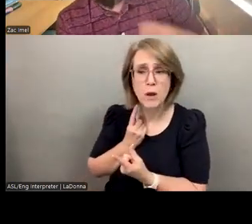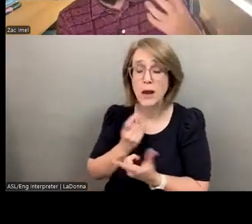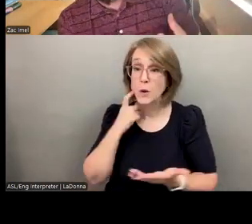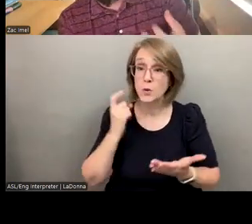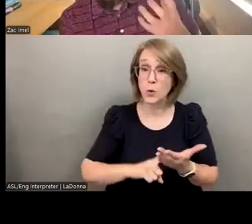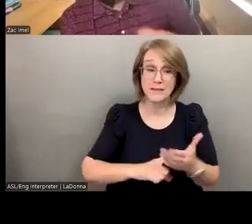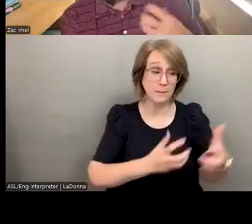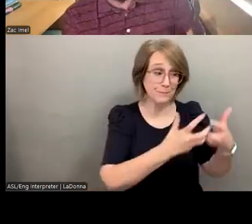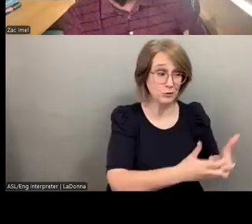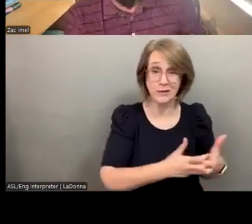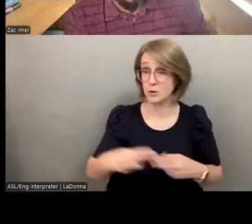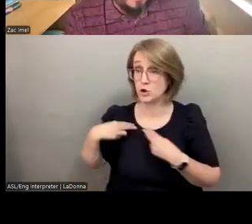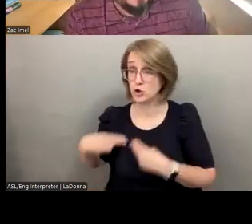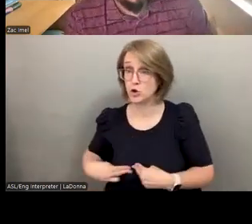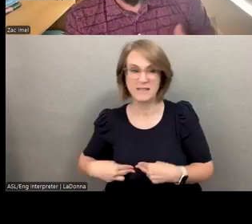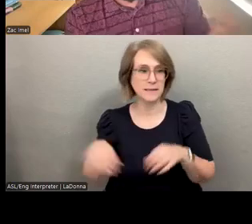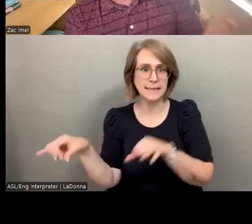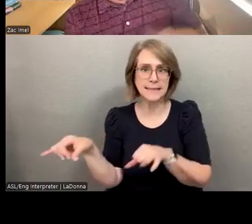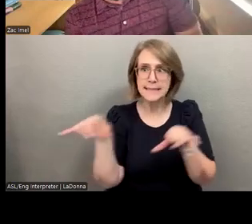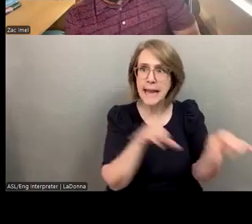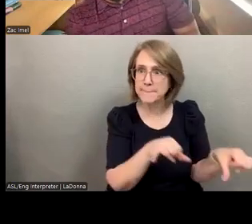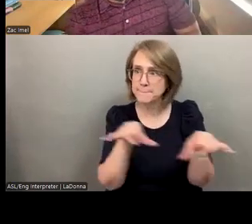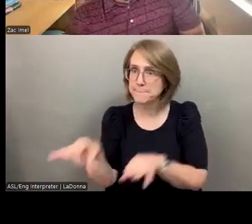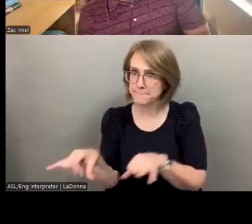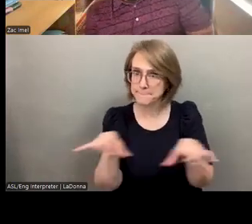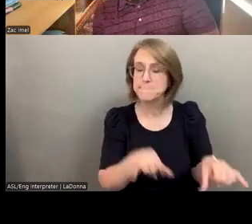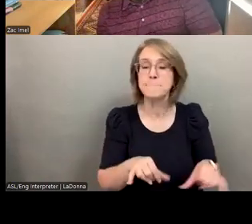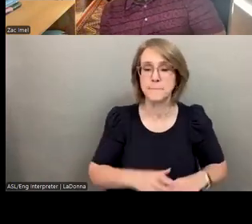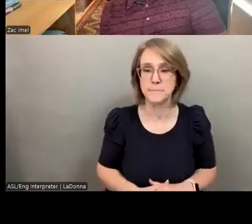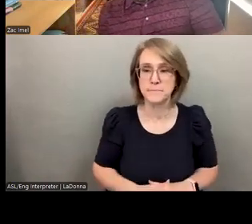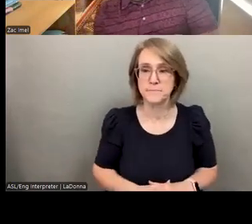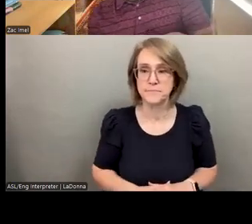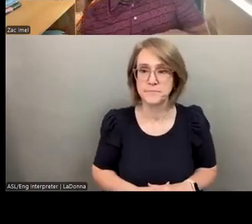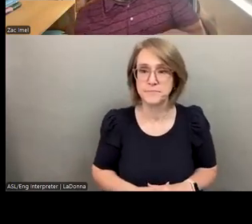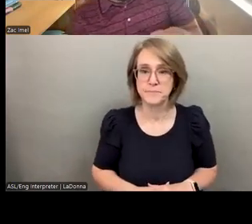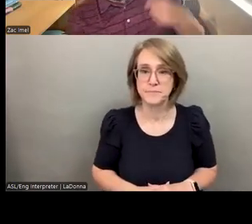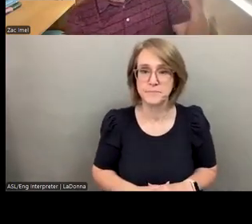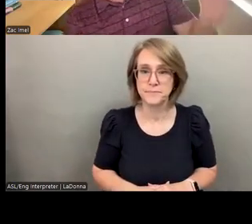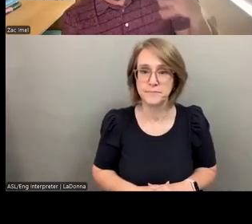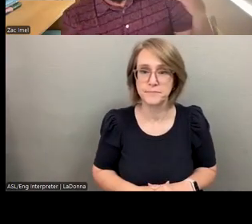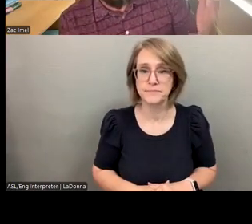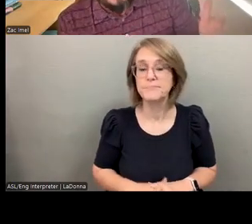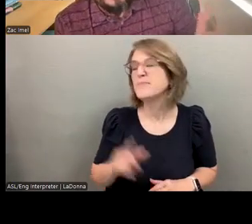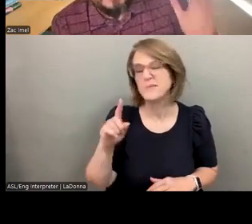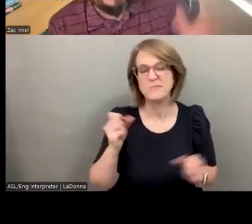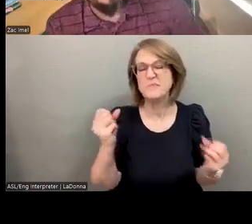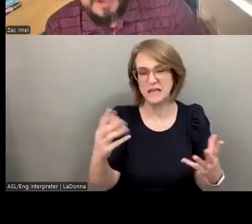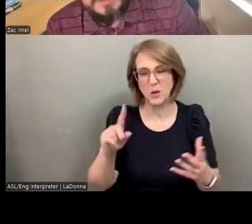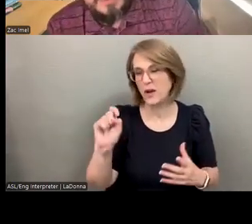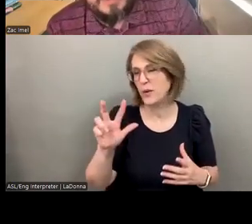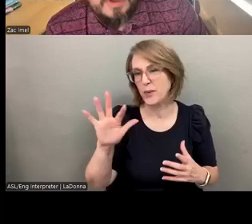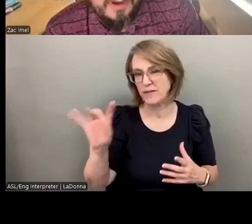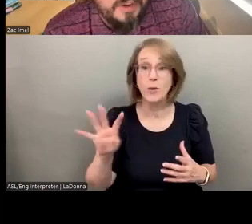machine and the human ratings line up really well. Next slide. We've done that in a bunch of different outcomes.